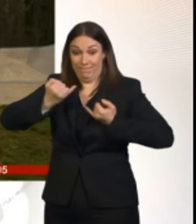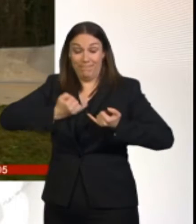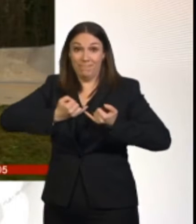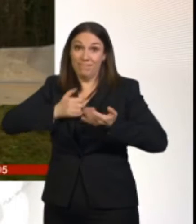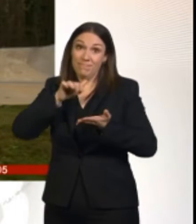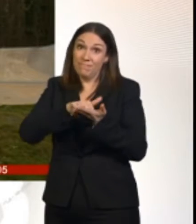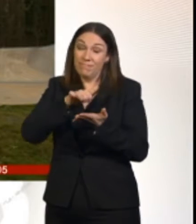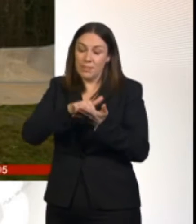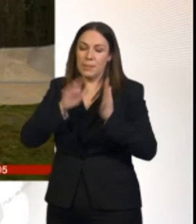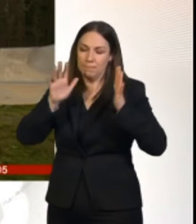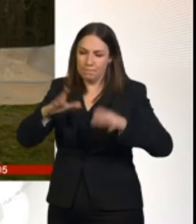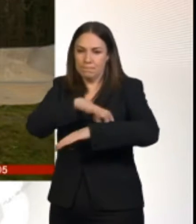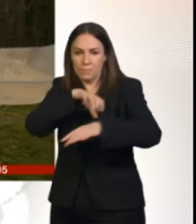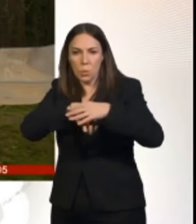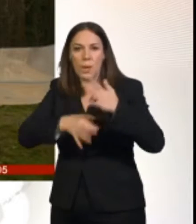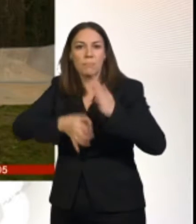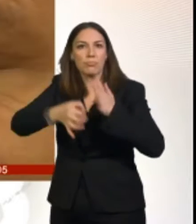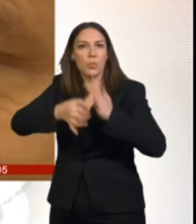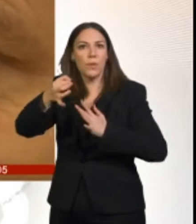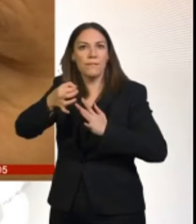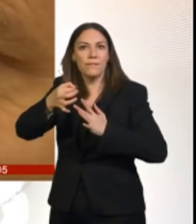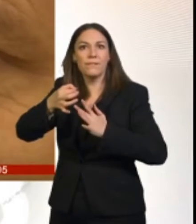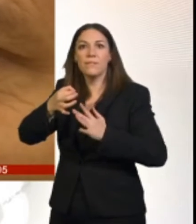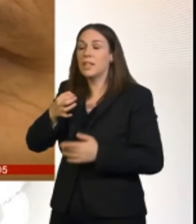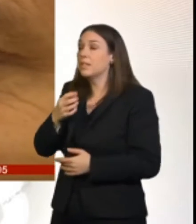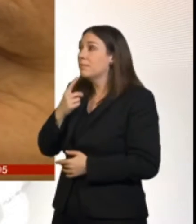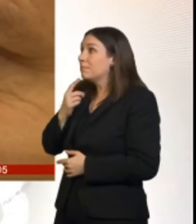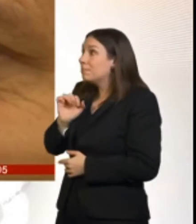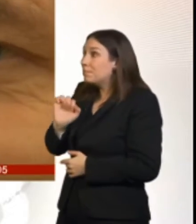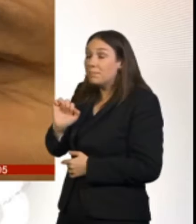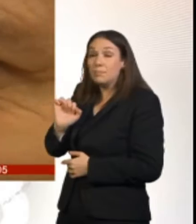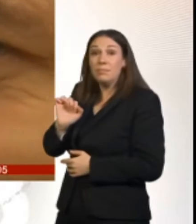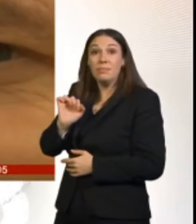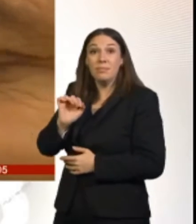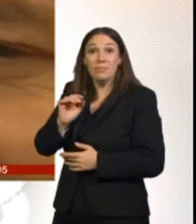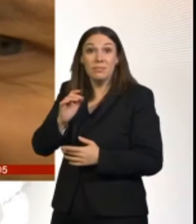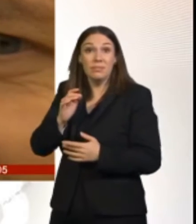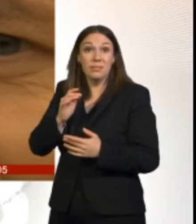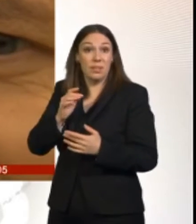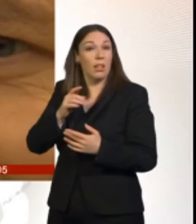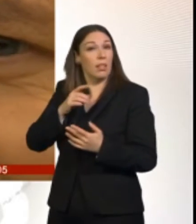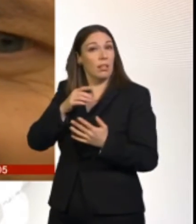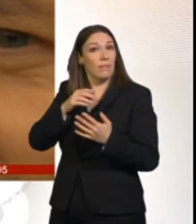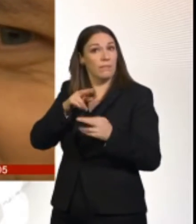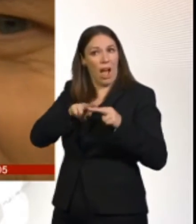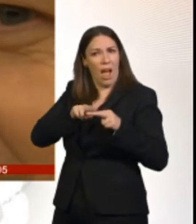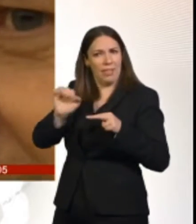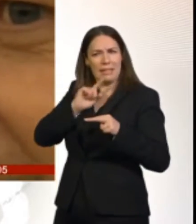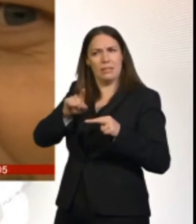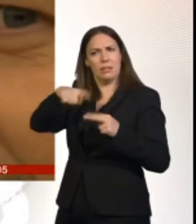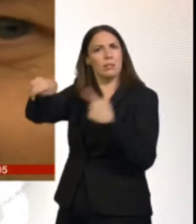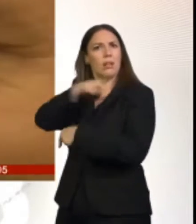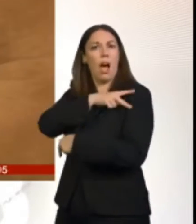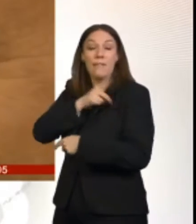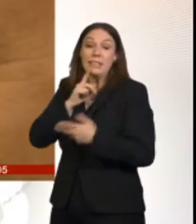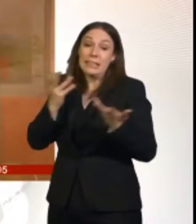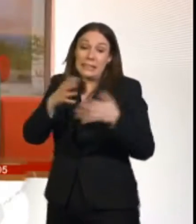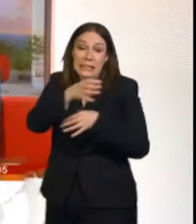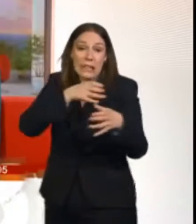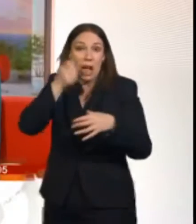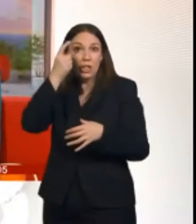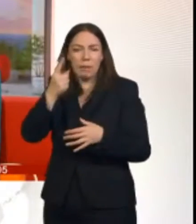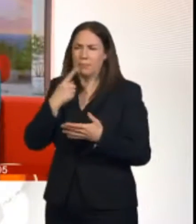he was told by staff they understand how he feels. He says that's impossible. Nikki Fox, BBC News.